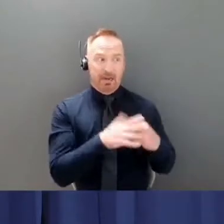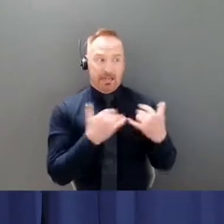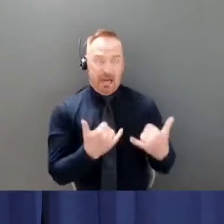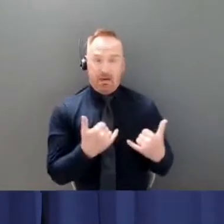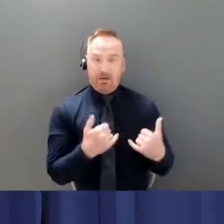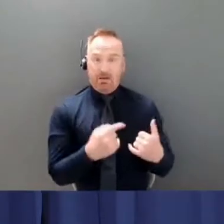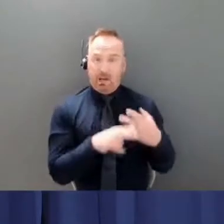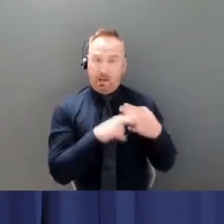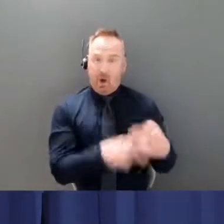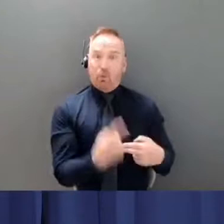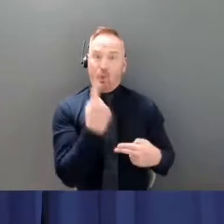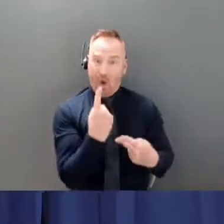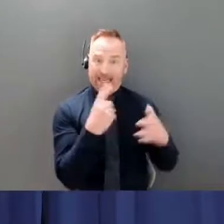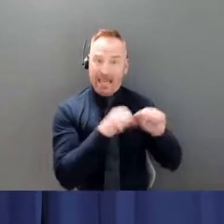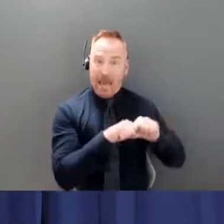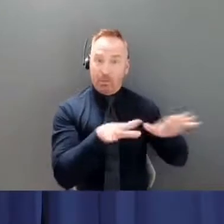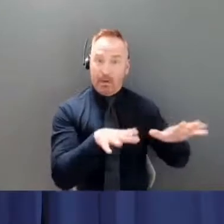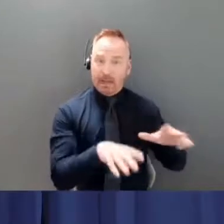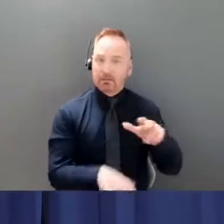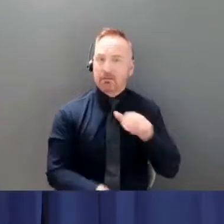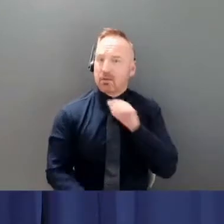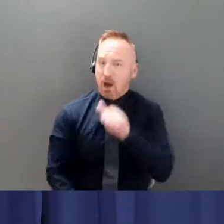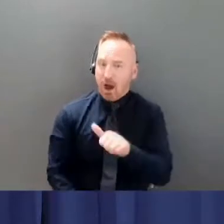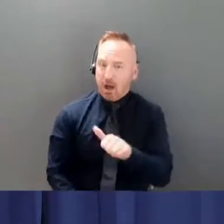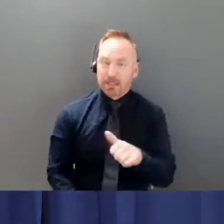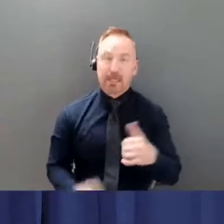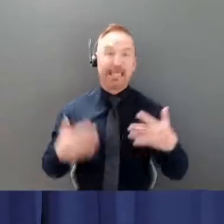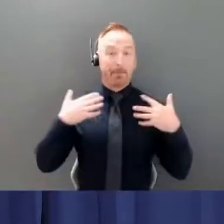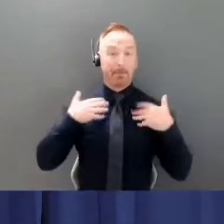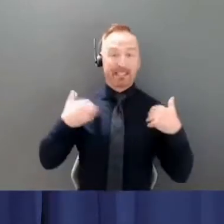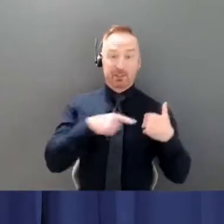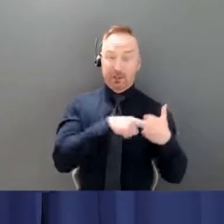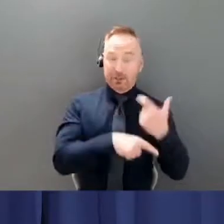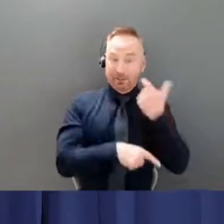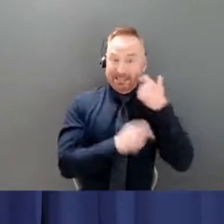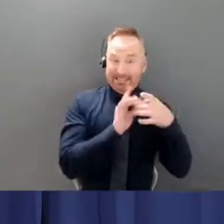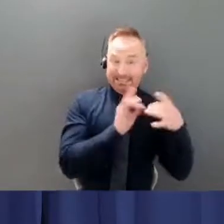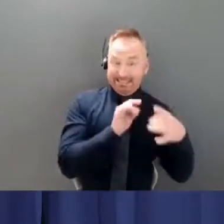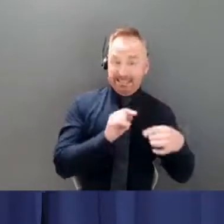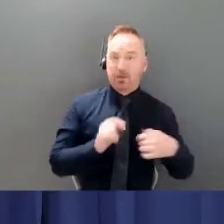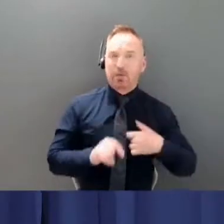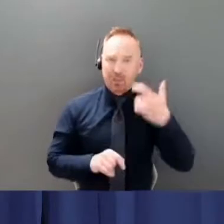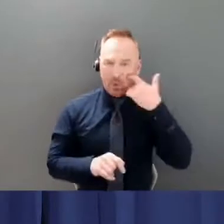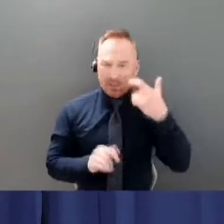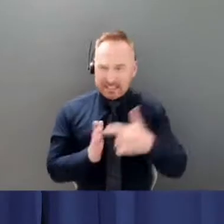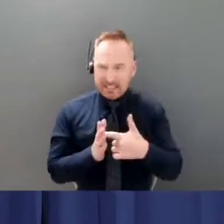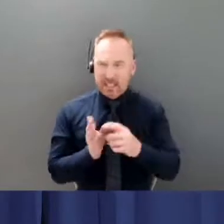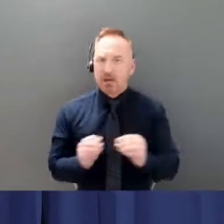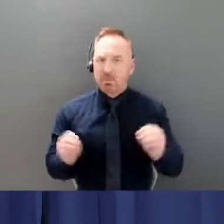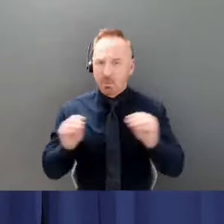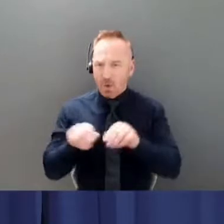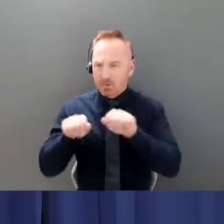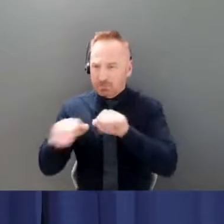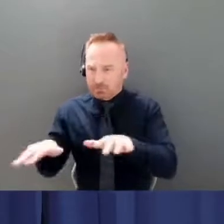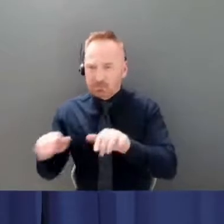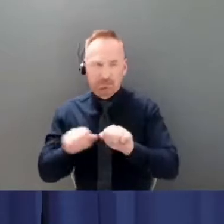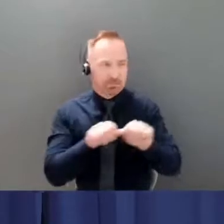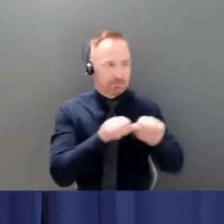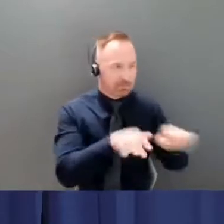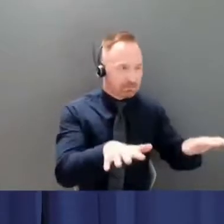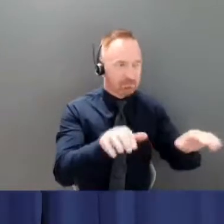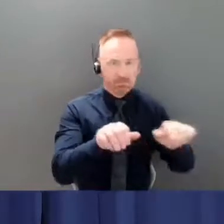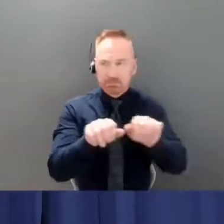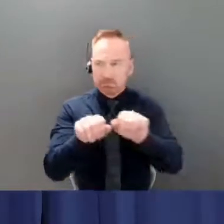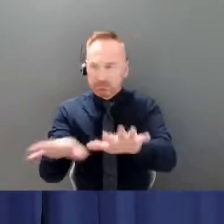pattern, as the minister indicated, is we are seeing more disconnected cases and clusters of infection in different settings. And it's